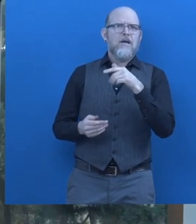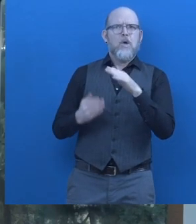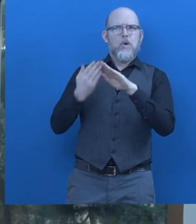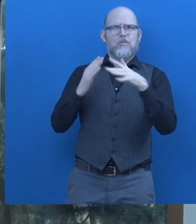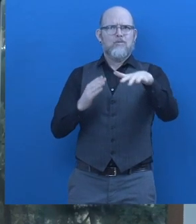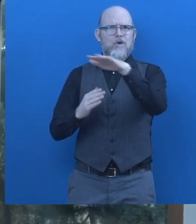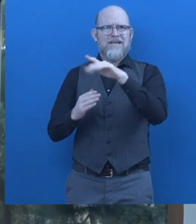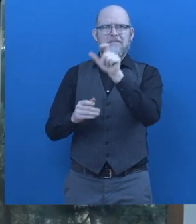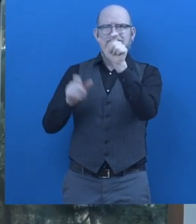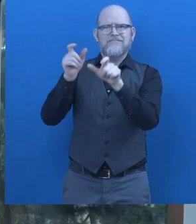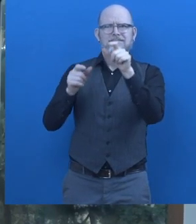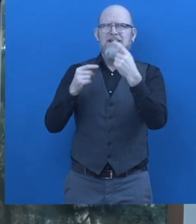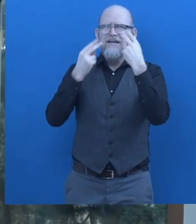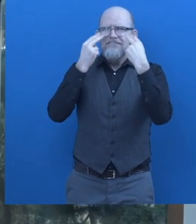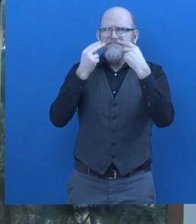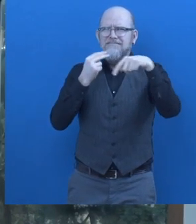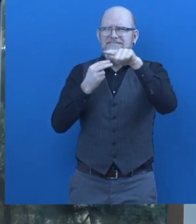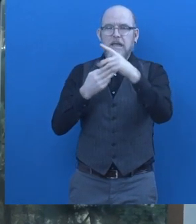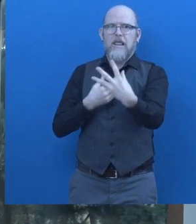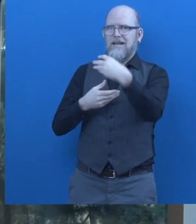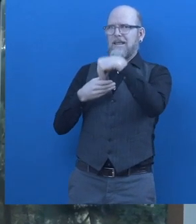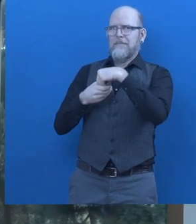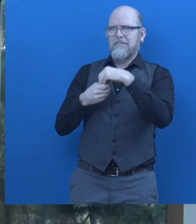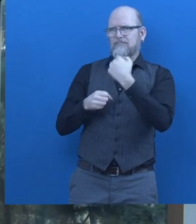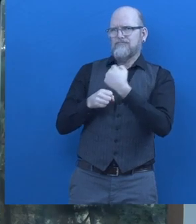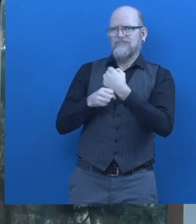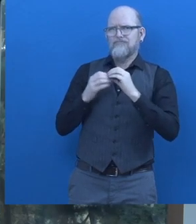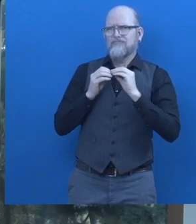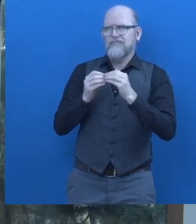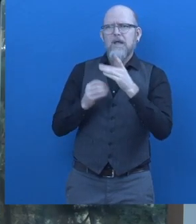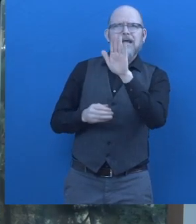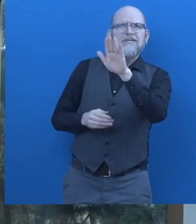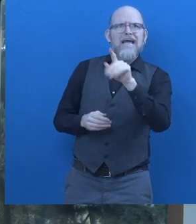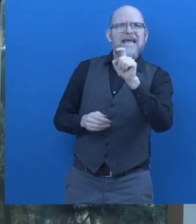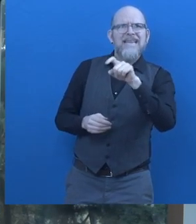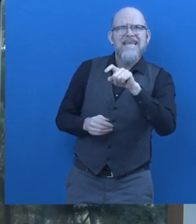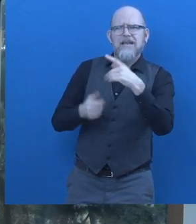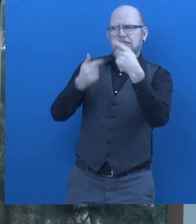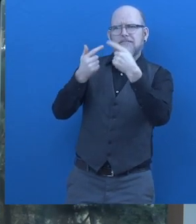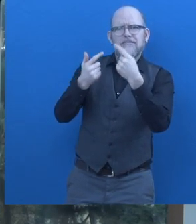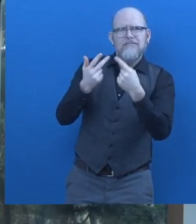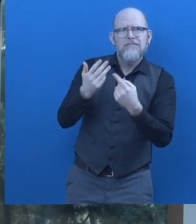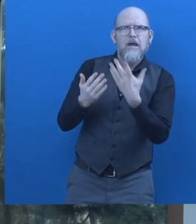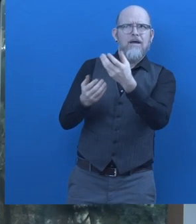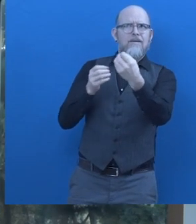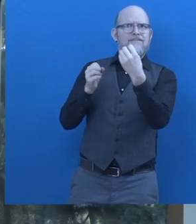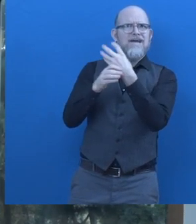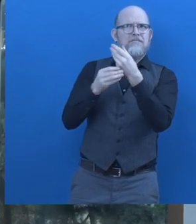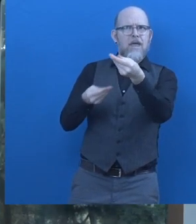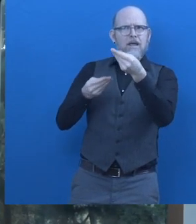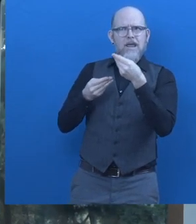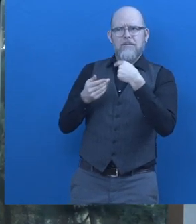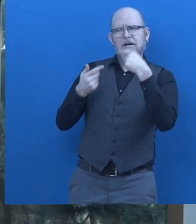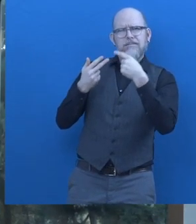because they work with the visual disabled community so it's based on real needs and it's continuously improved by their feedbacks so we